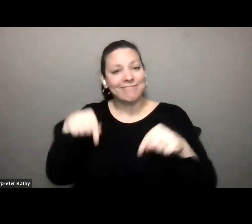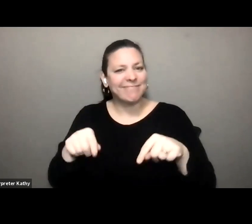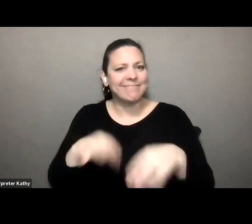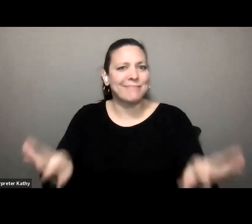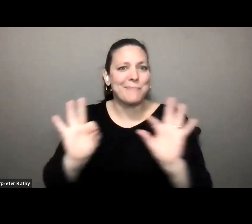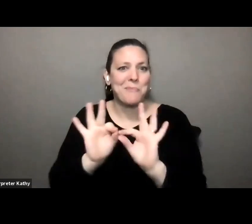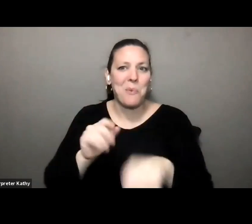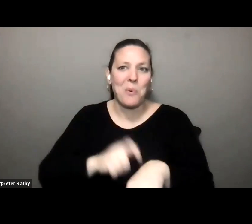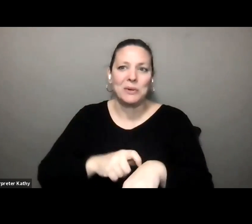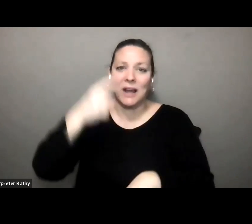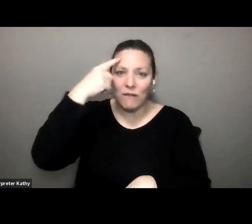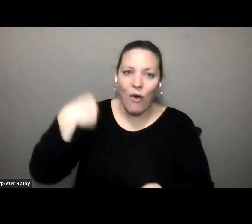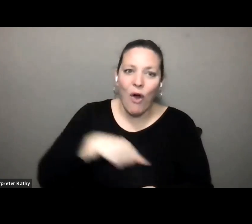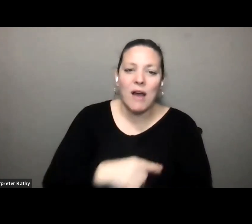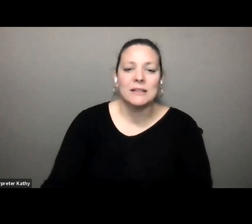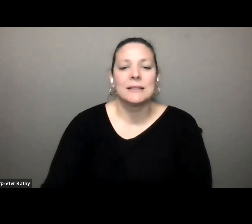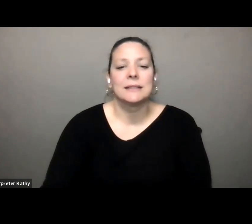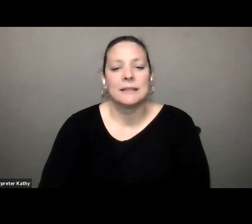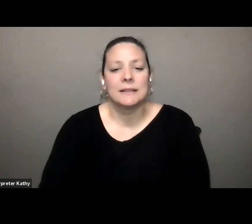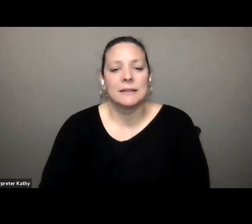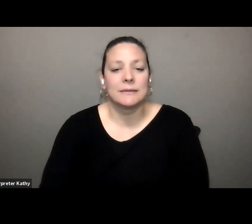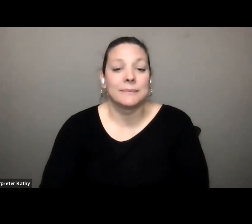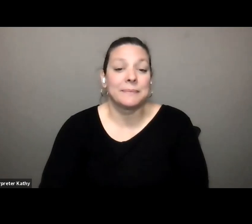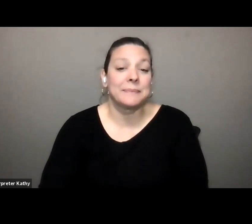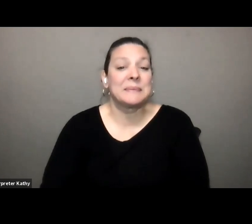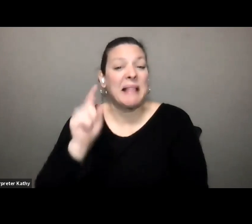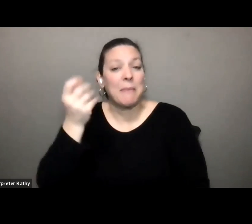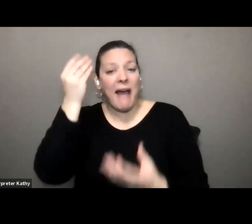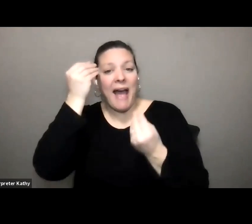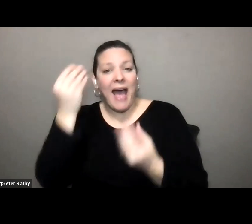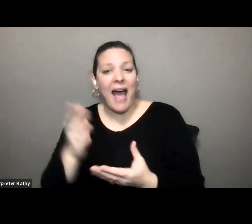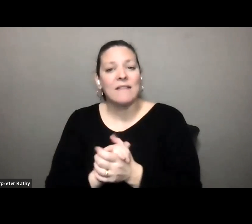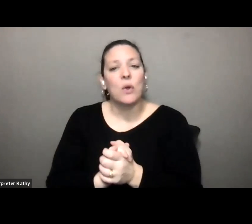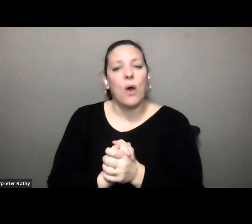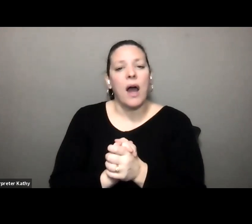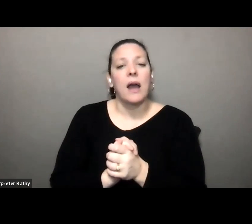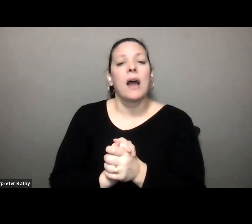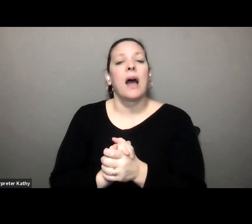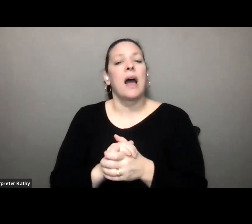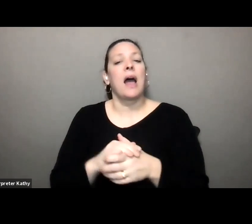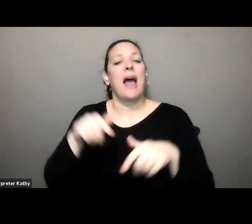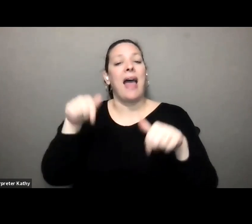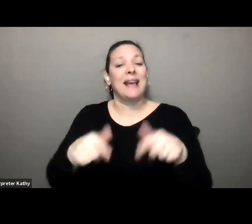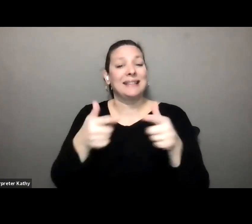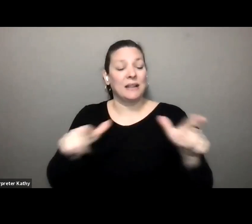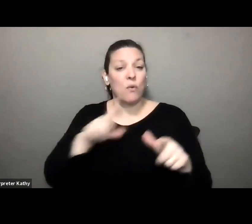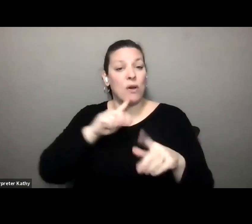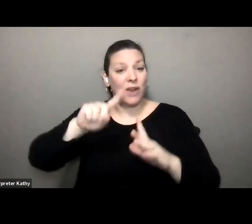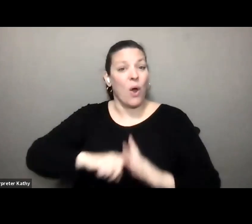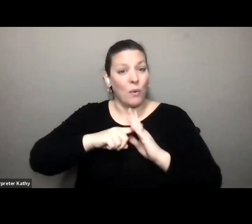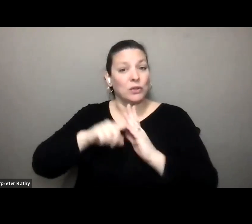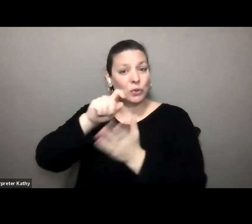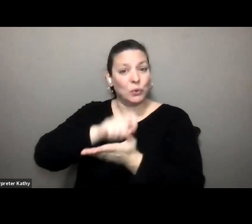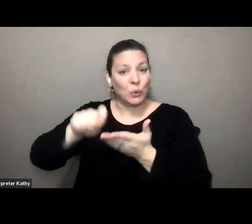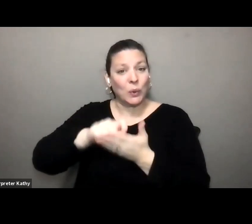us just as a little bit of an update i think that i might have mentioned in the beginning this language was originally written